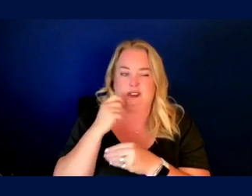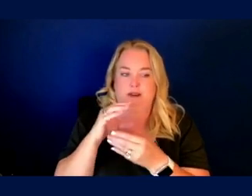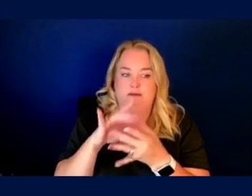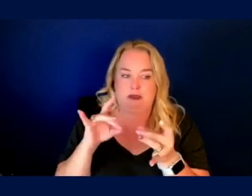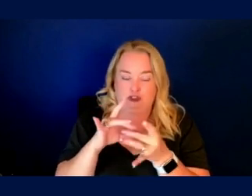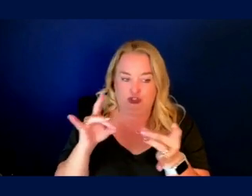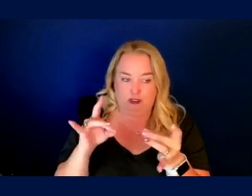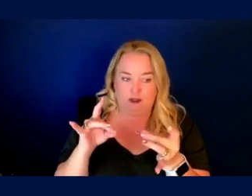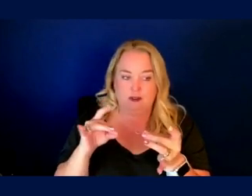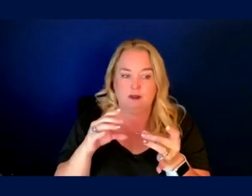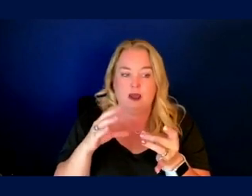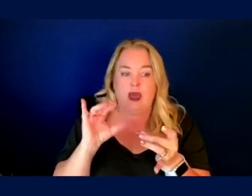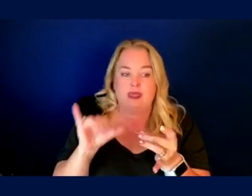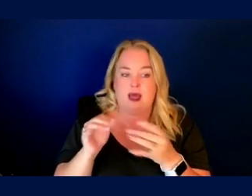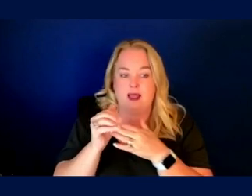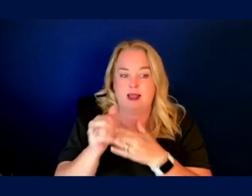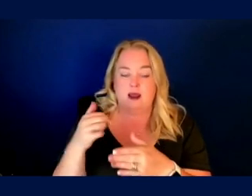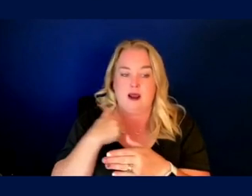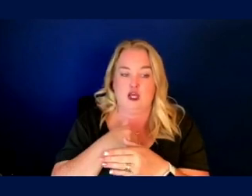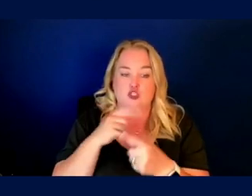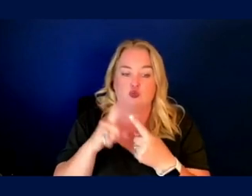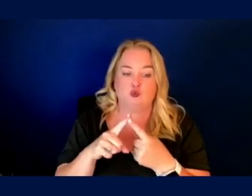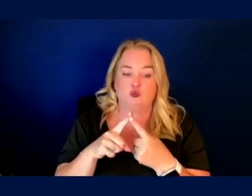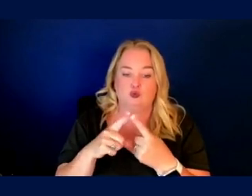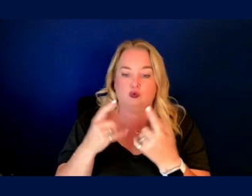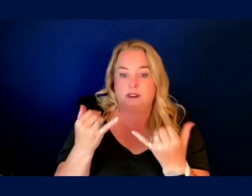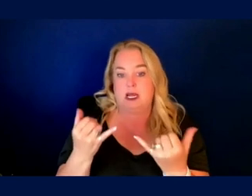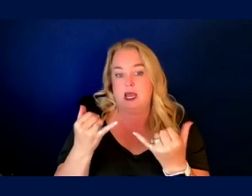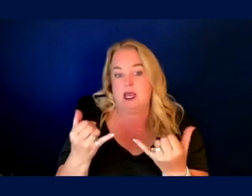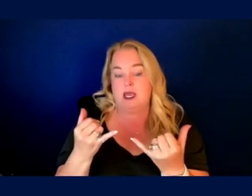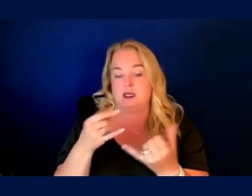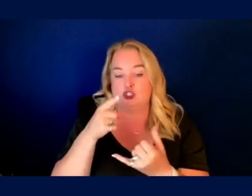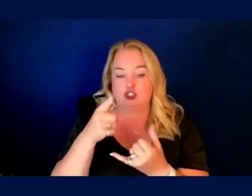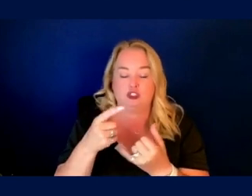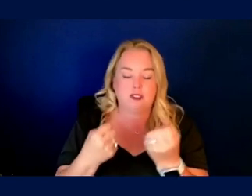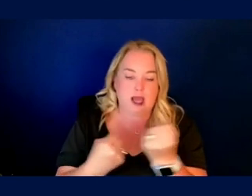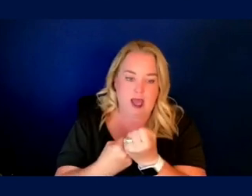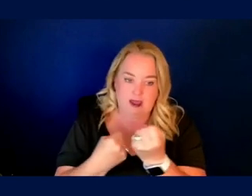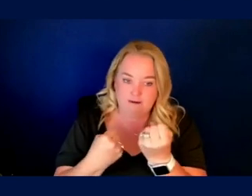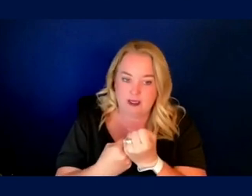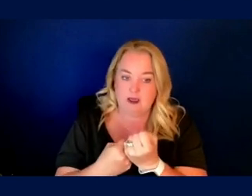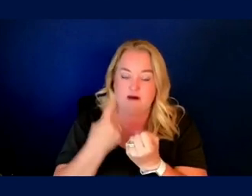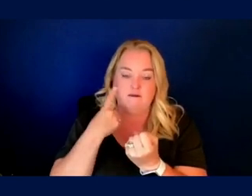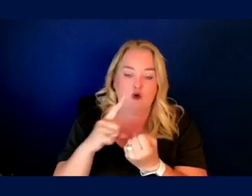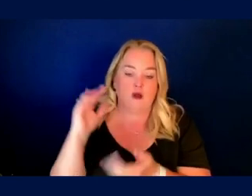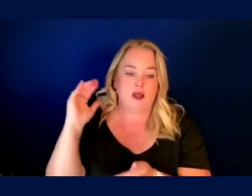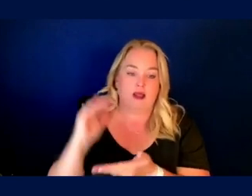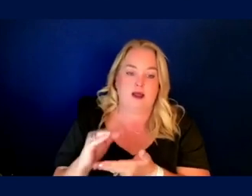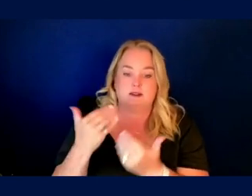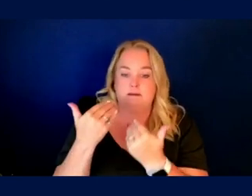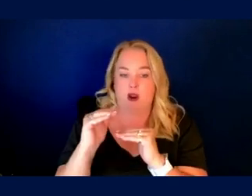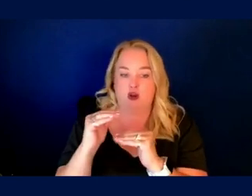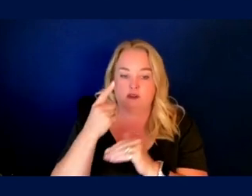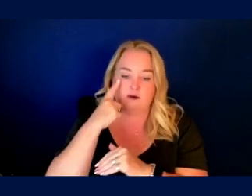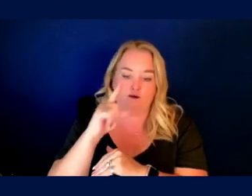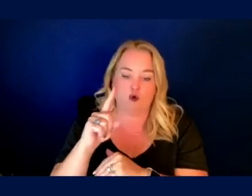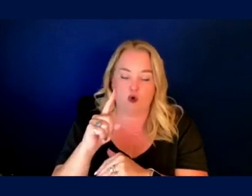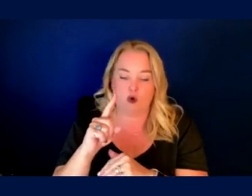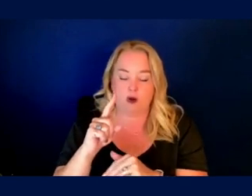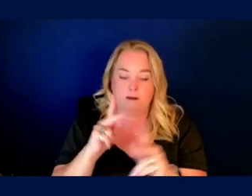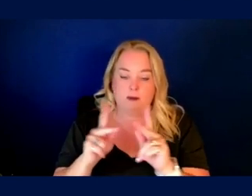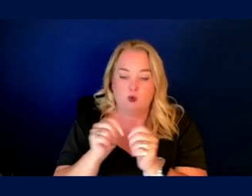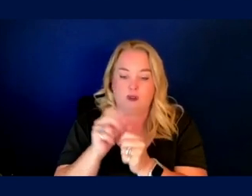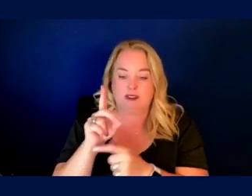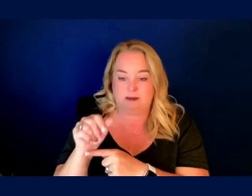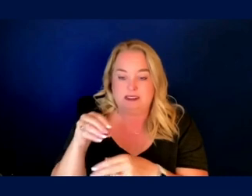led us to where we are today. Shana has been a major advocate for reducing barriers to individuals with disabilities in space flight